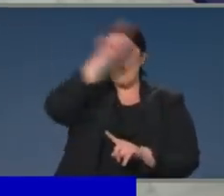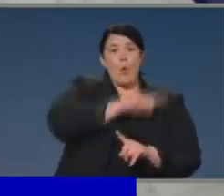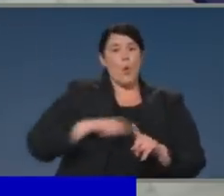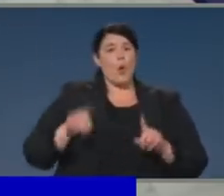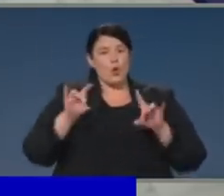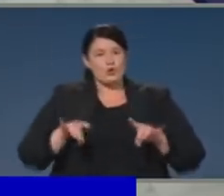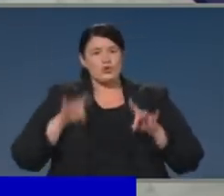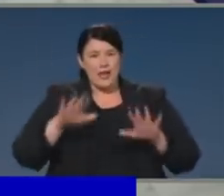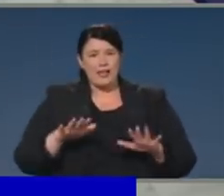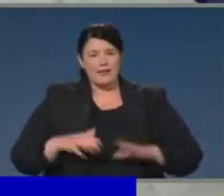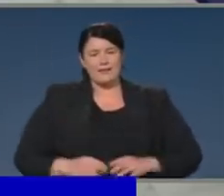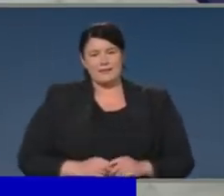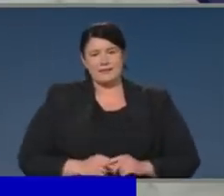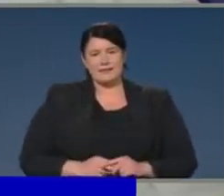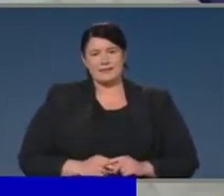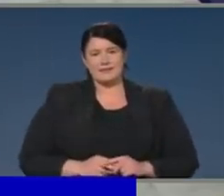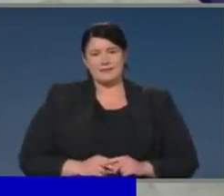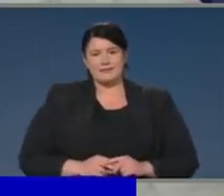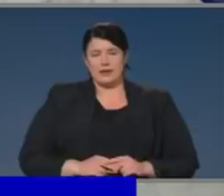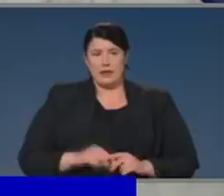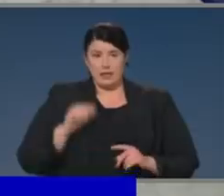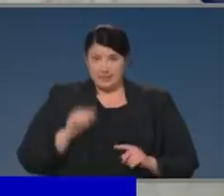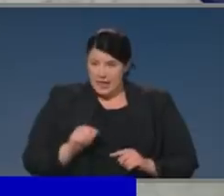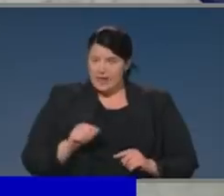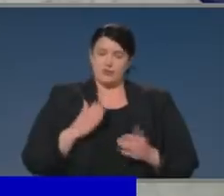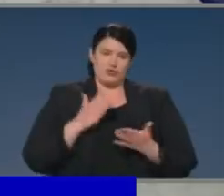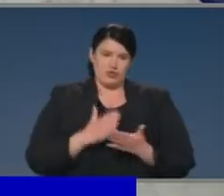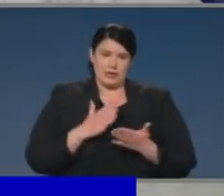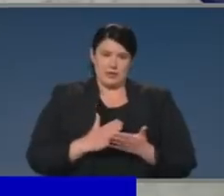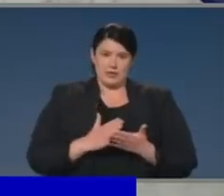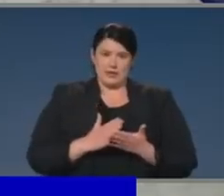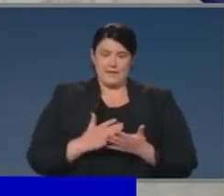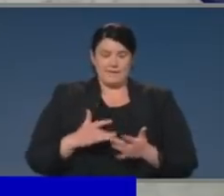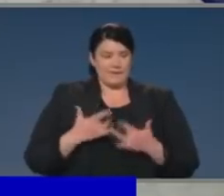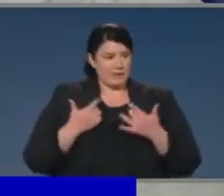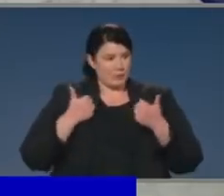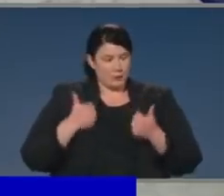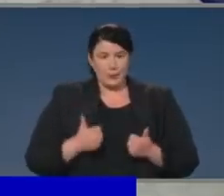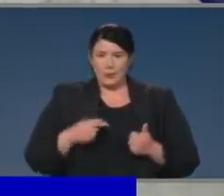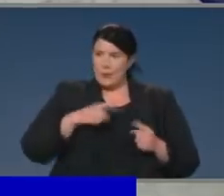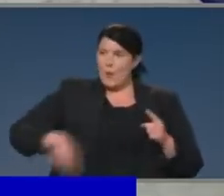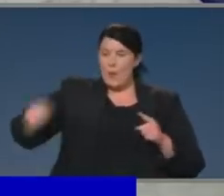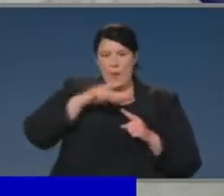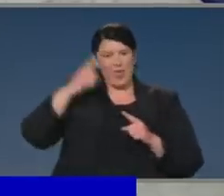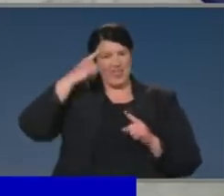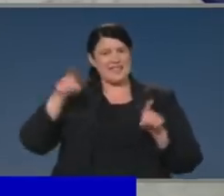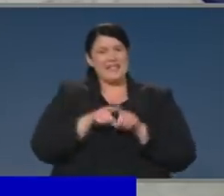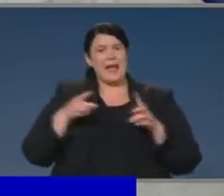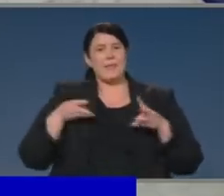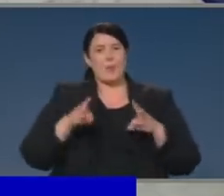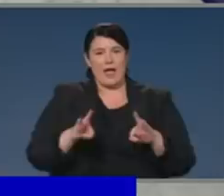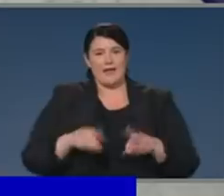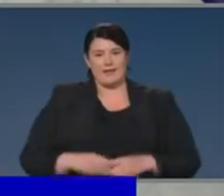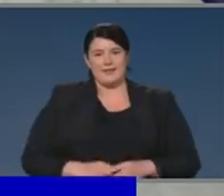Commonwealth, has I think in and of itself been quite a heartening and encouraging thing. It is a recognition